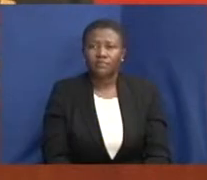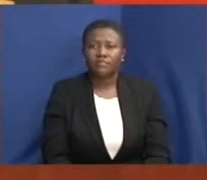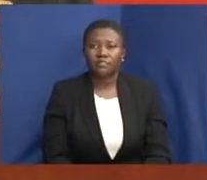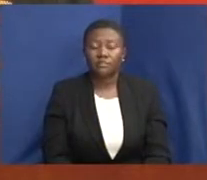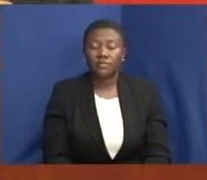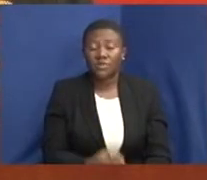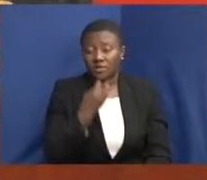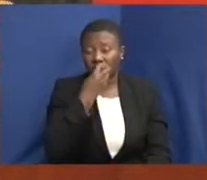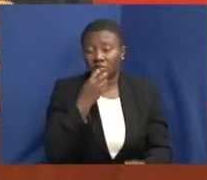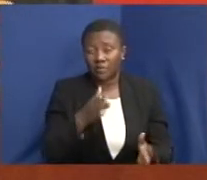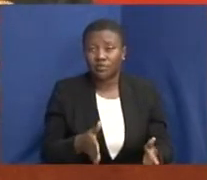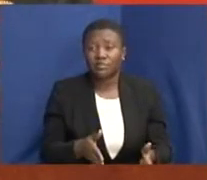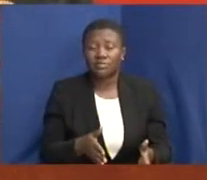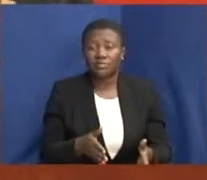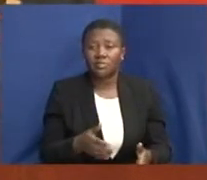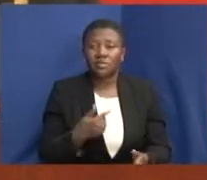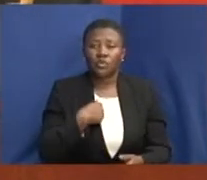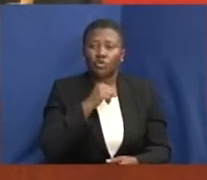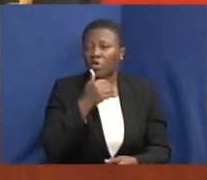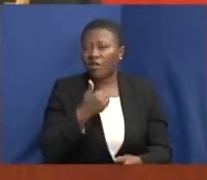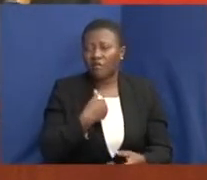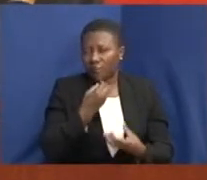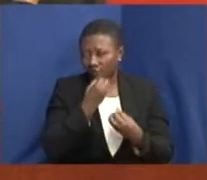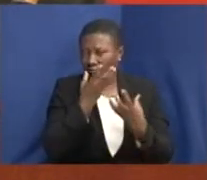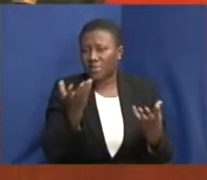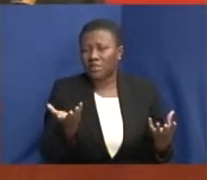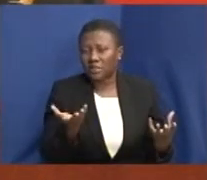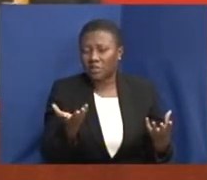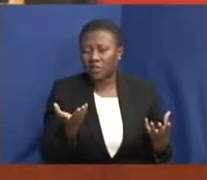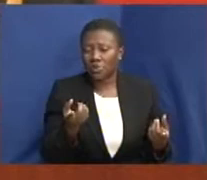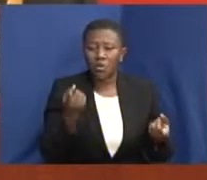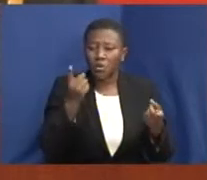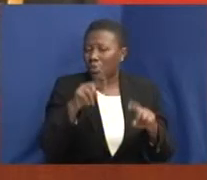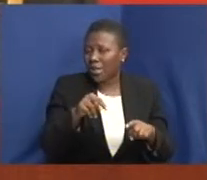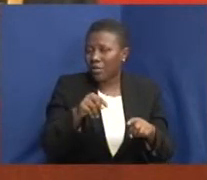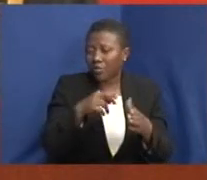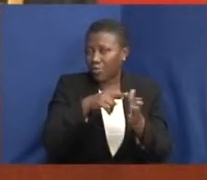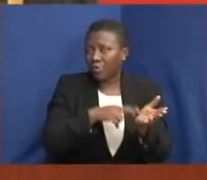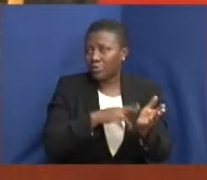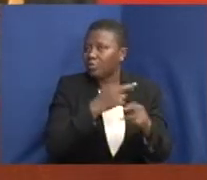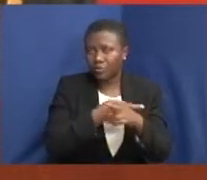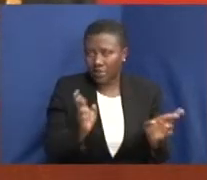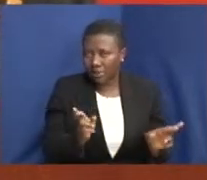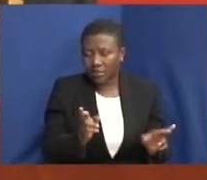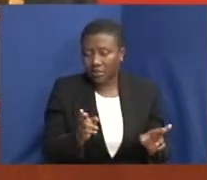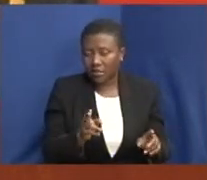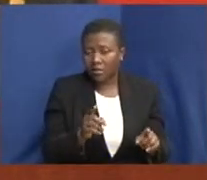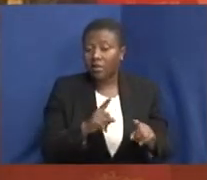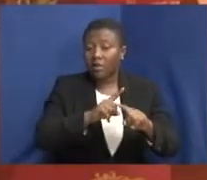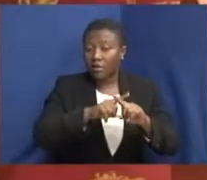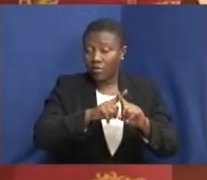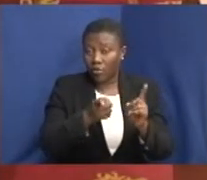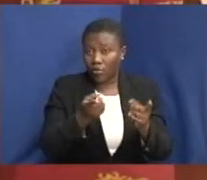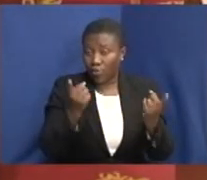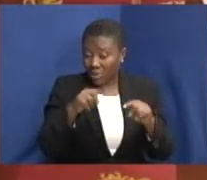Speaker, I do not have information as to when it will be ready, but certainly when investigation